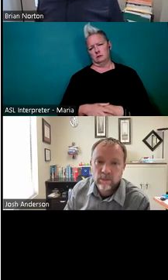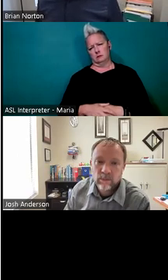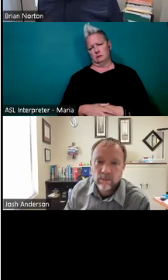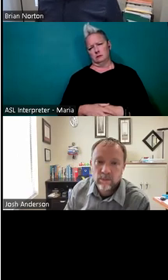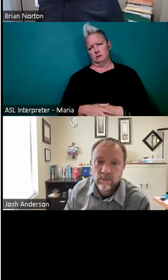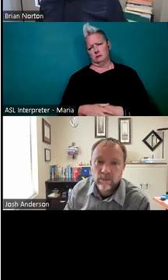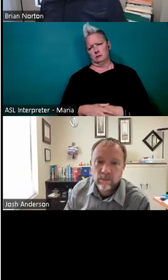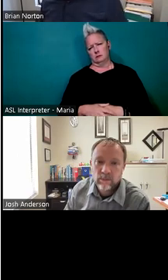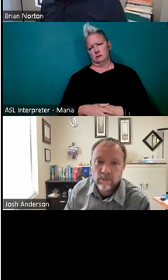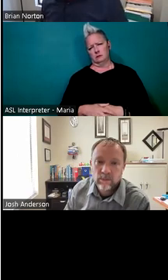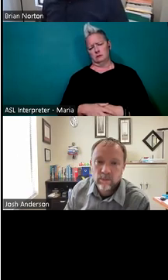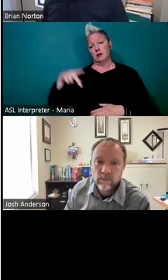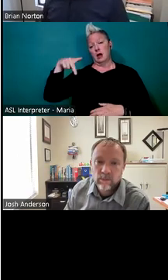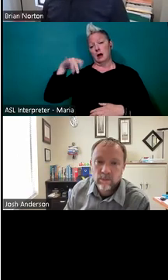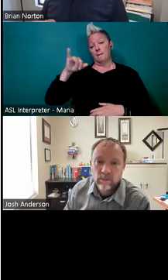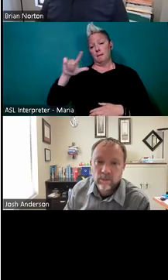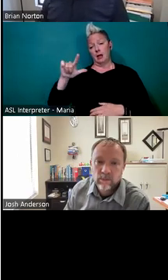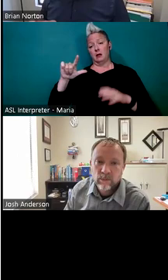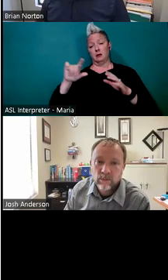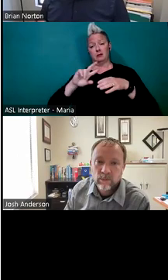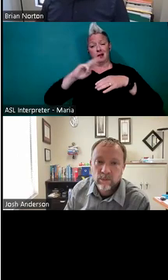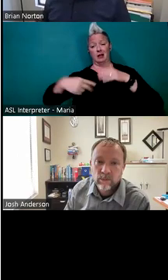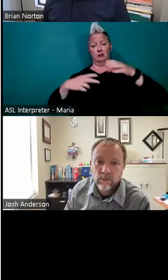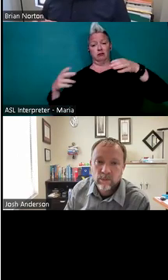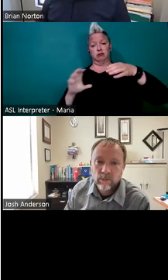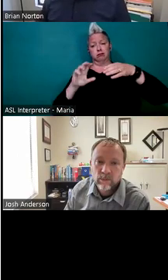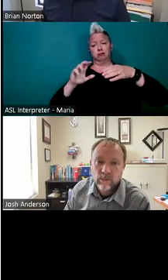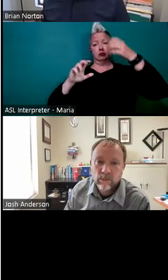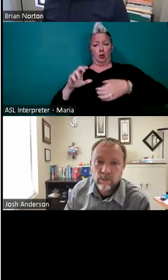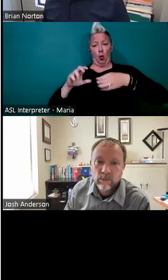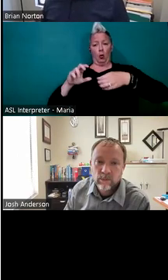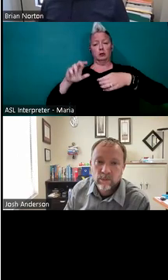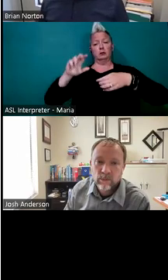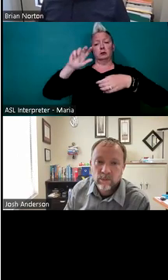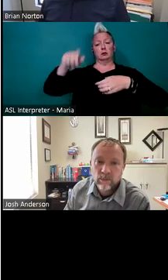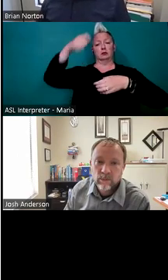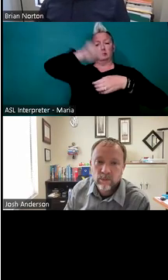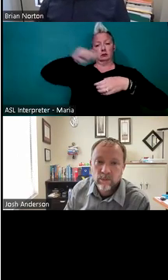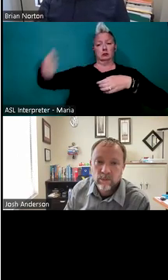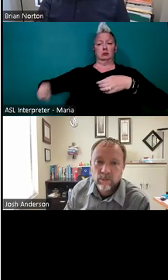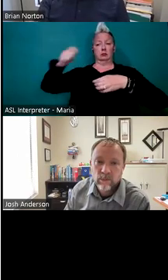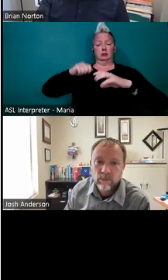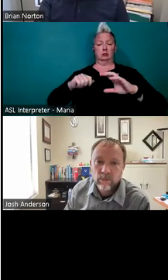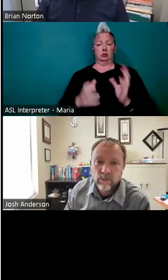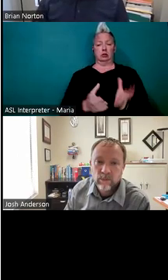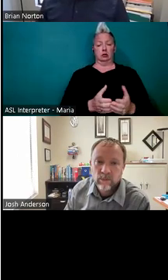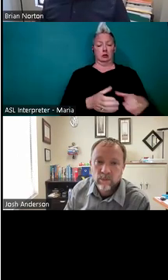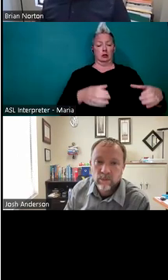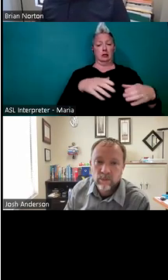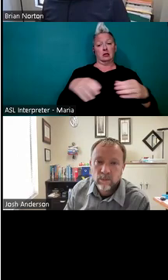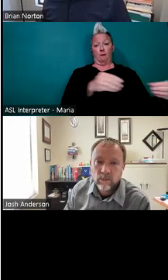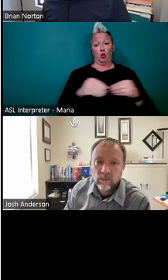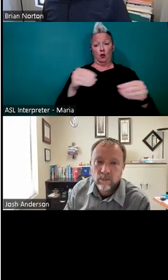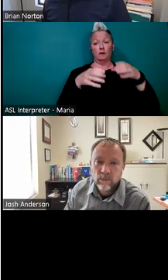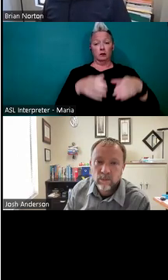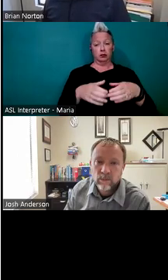stationary, um, while you're scooping it. So something to be able to kind of keep things in place while you're trying to scooping. So the things not moving all around,